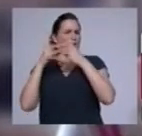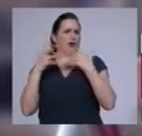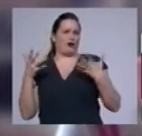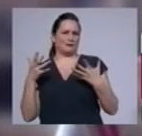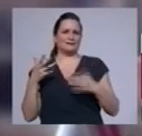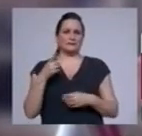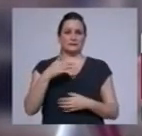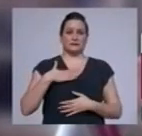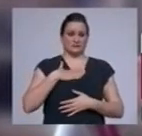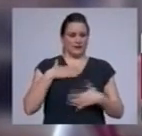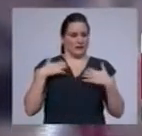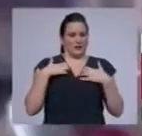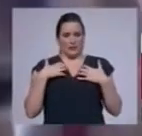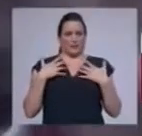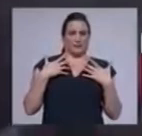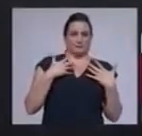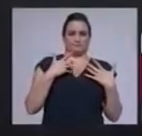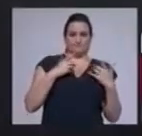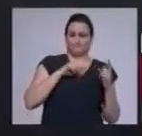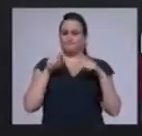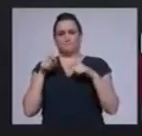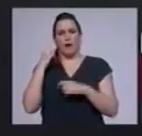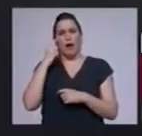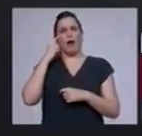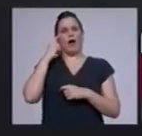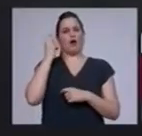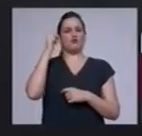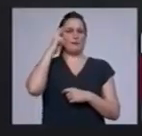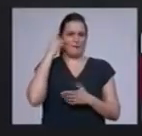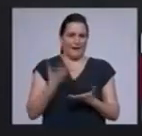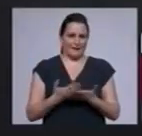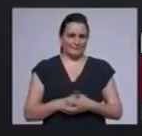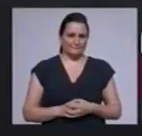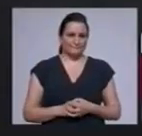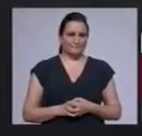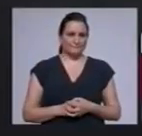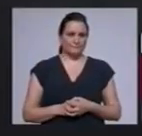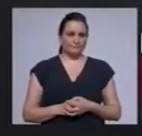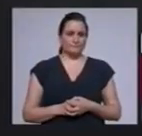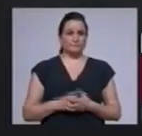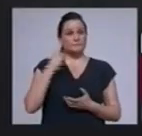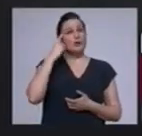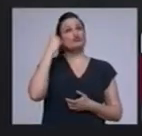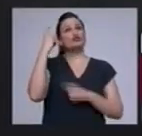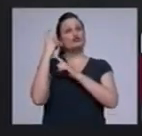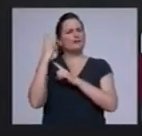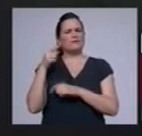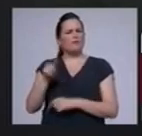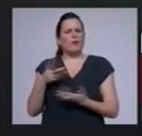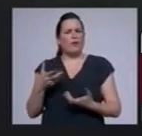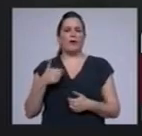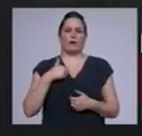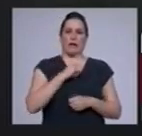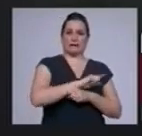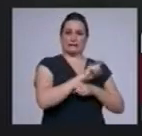of dreaming, you're more likely to remember it. Dr. Ray says one function of dreams is to help us emotionally process experiences